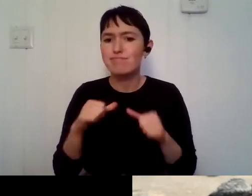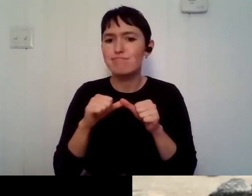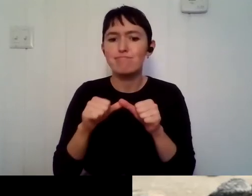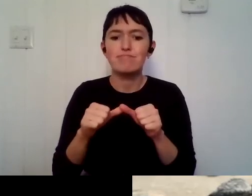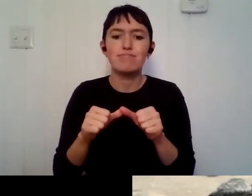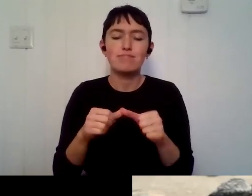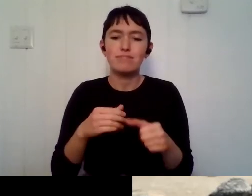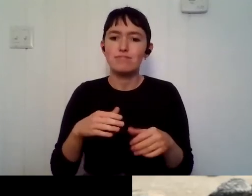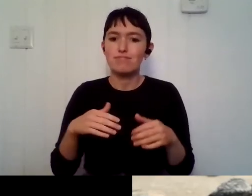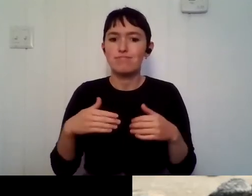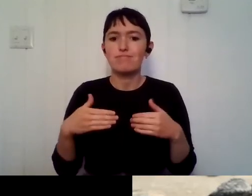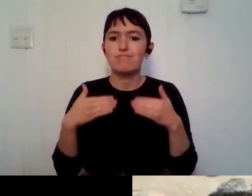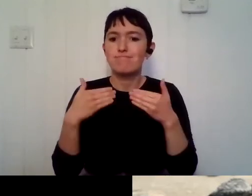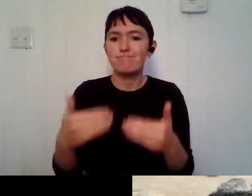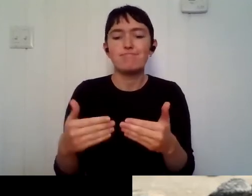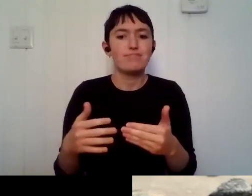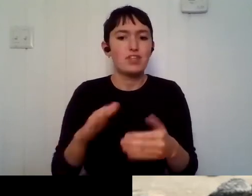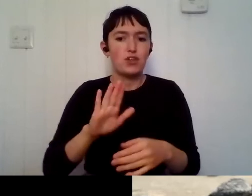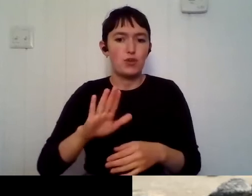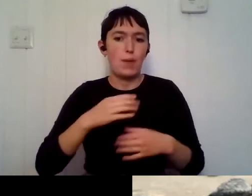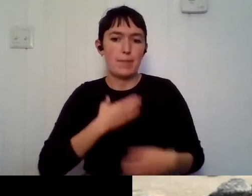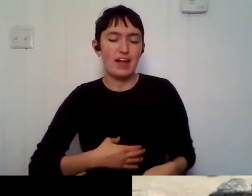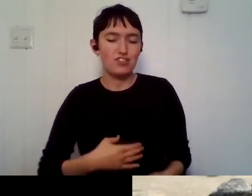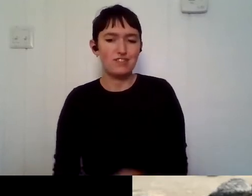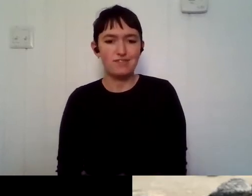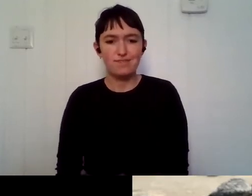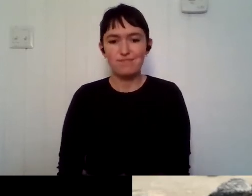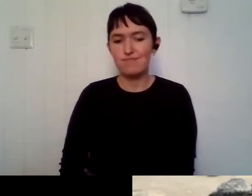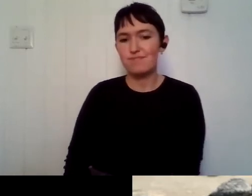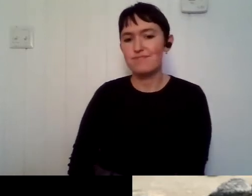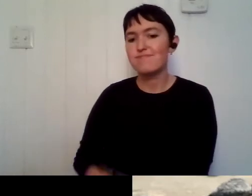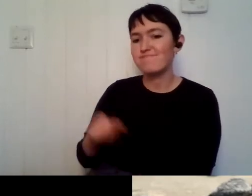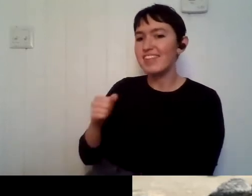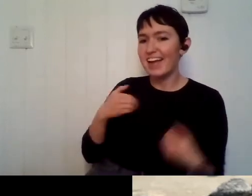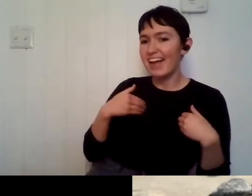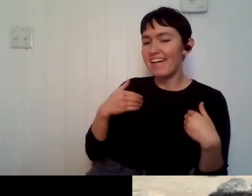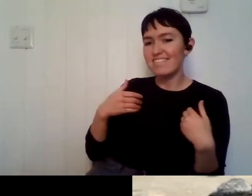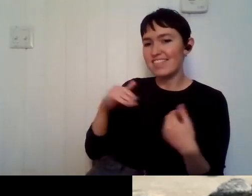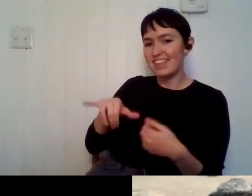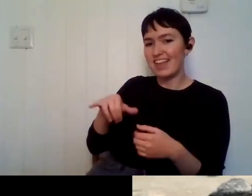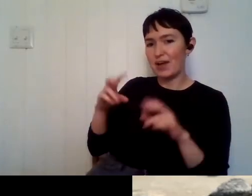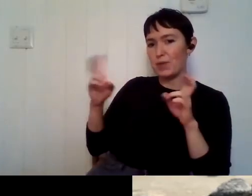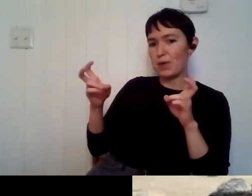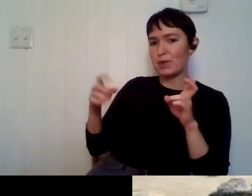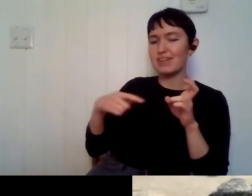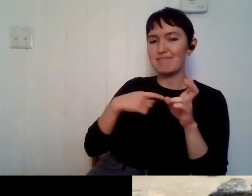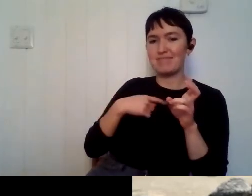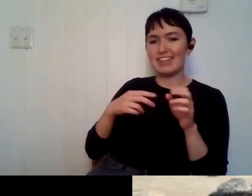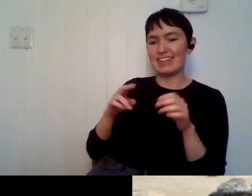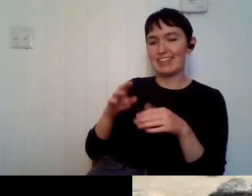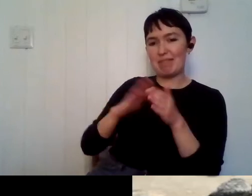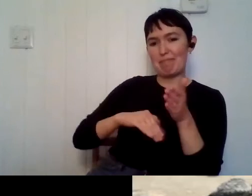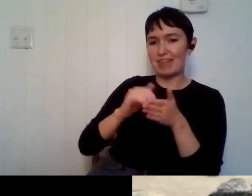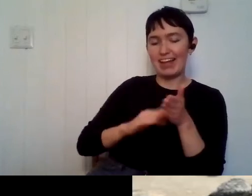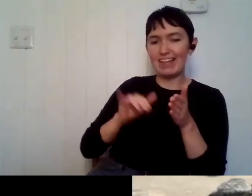That's great. I have that quote, um, on the, a smooth seat, you never made a, uh, skilled sailor. I water colored it and put it in my office. So,